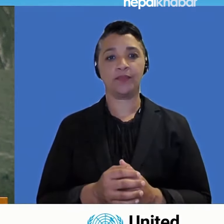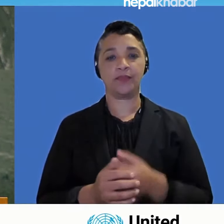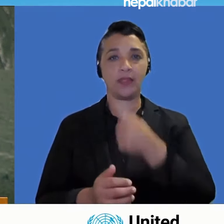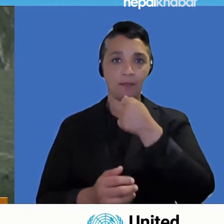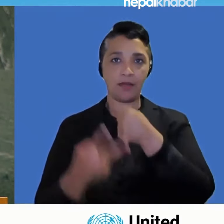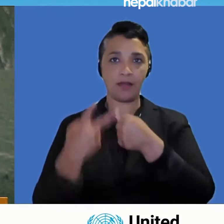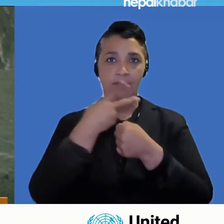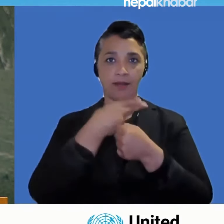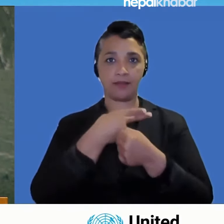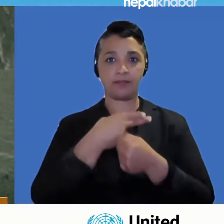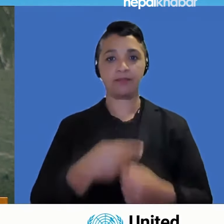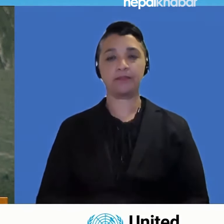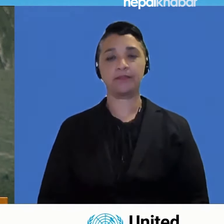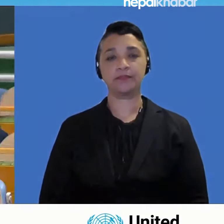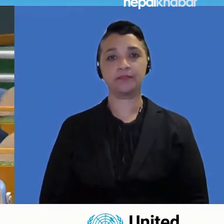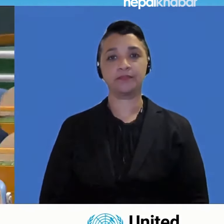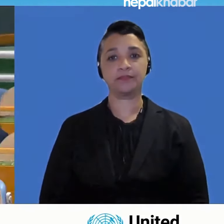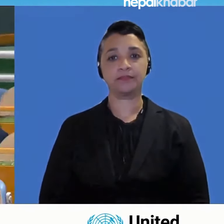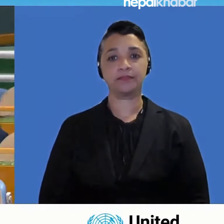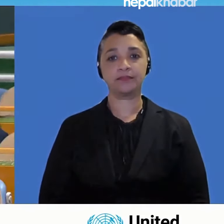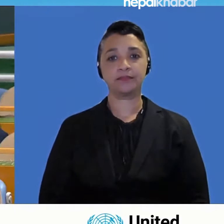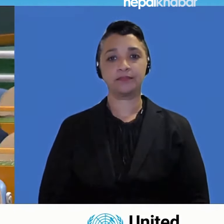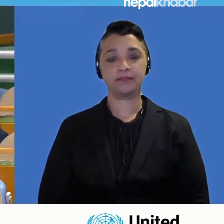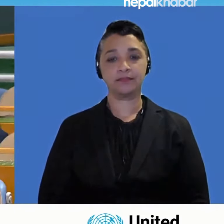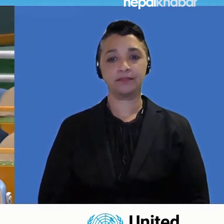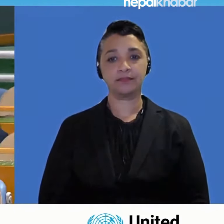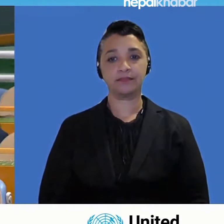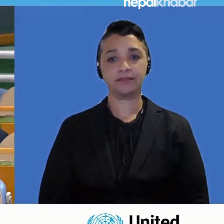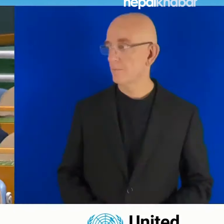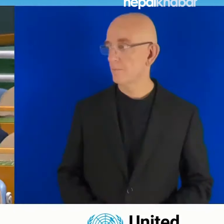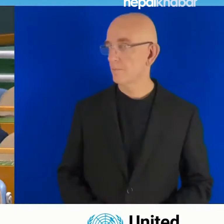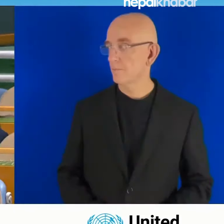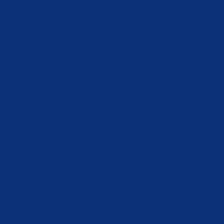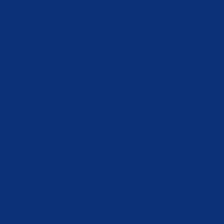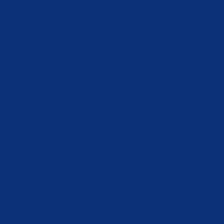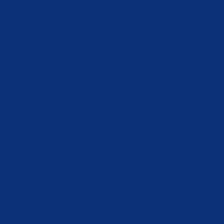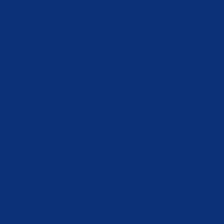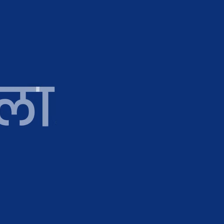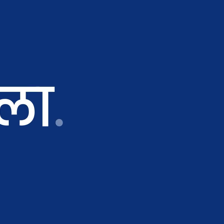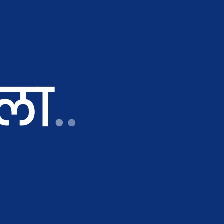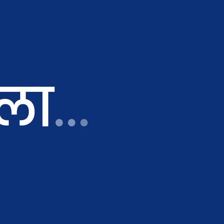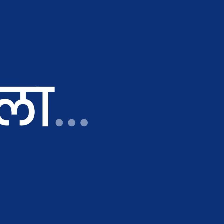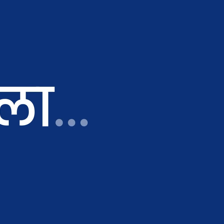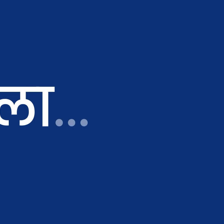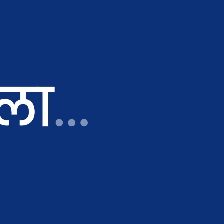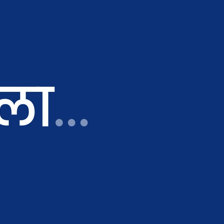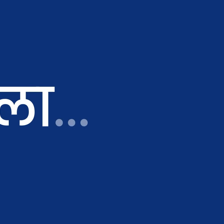I thank the Prime Minister of Nepal. segment futuro- see Mr.